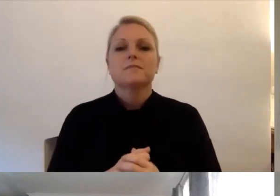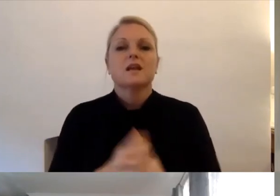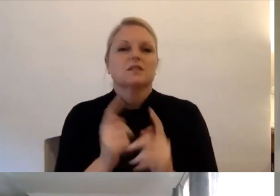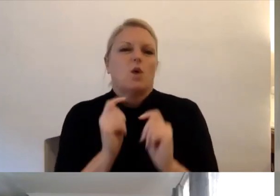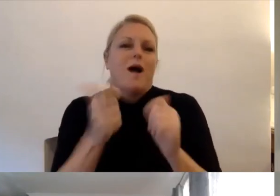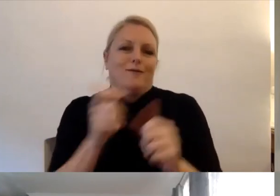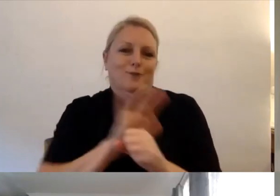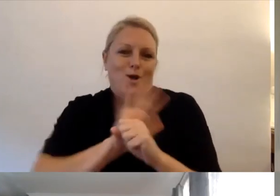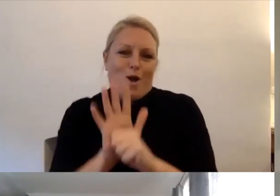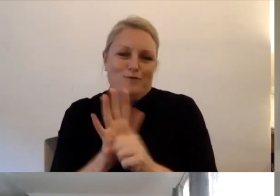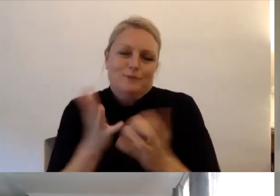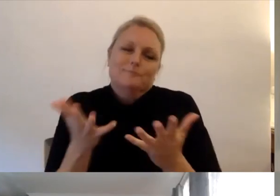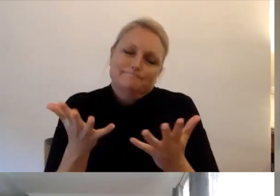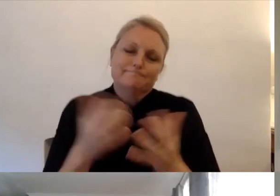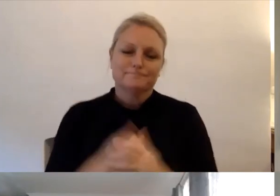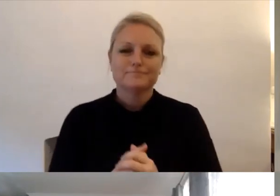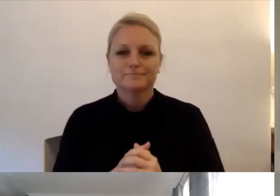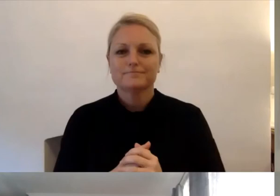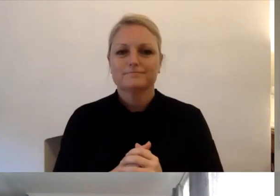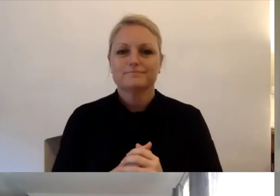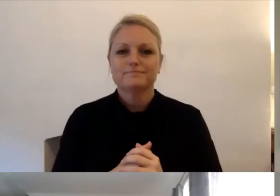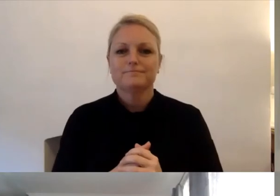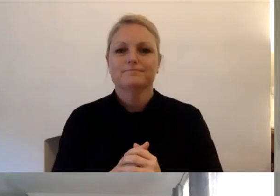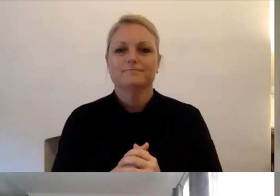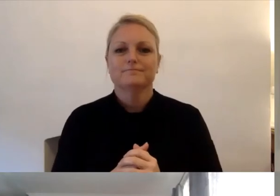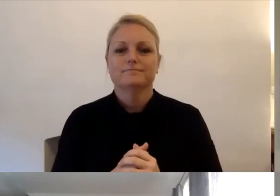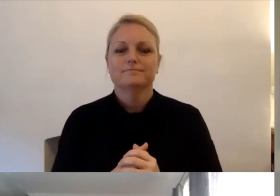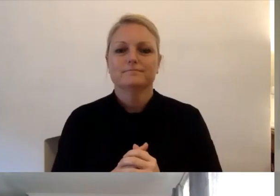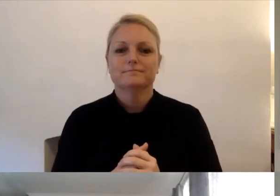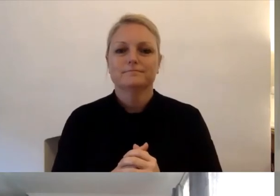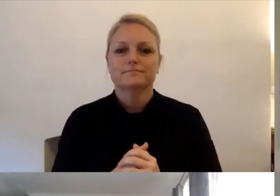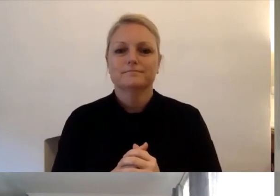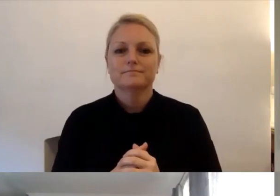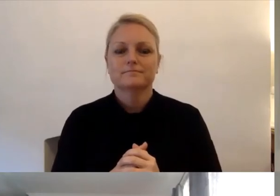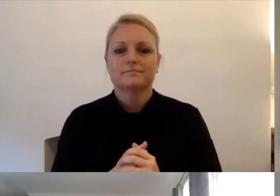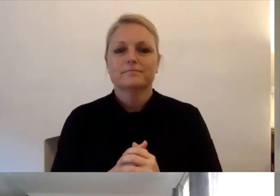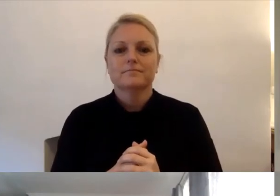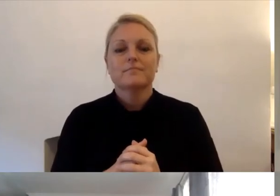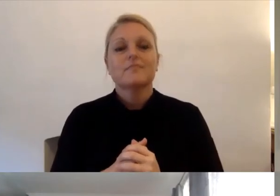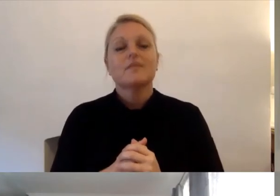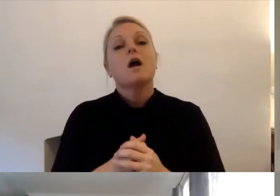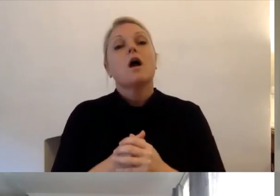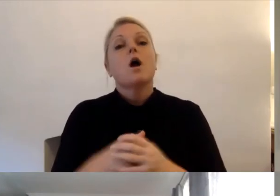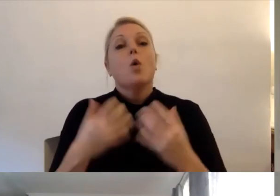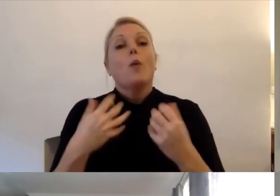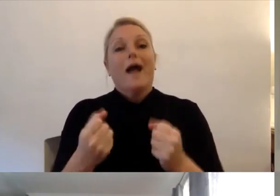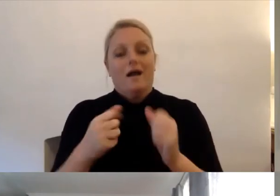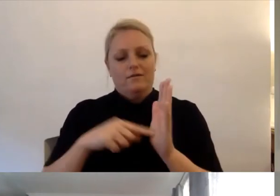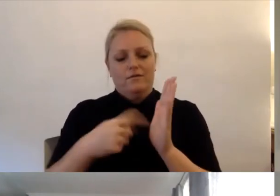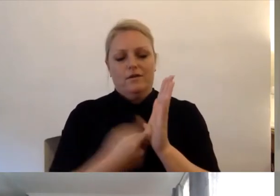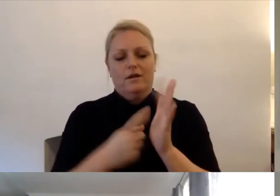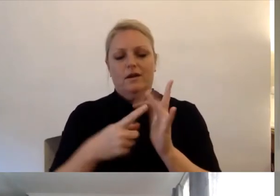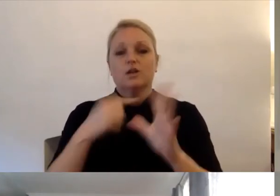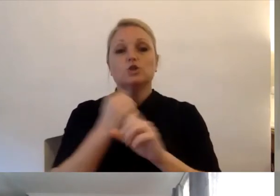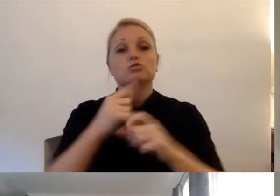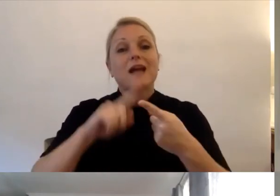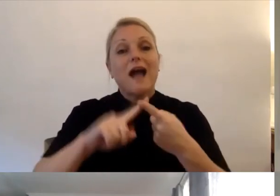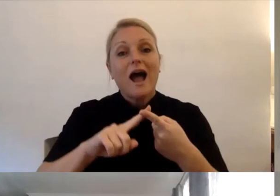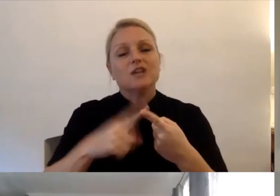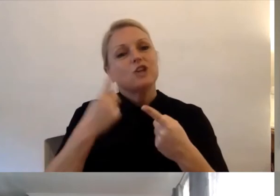-19 outbreak. We also have a triage and assessment case manager.